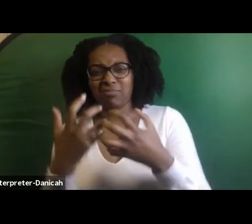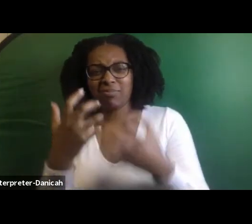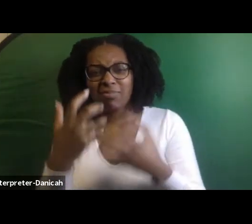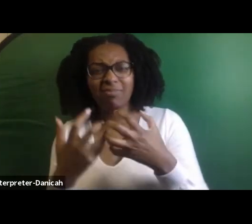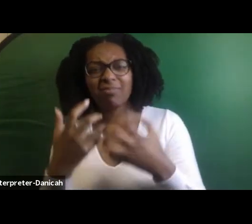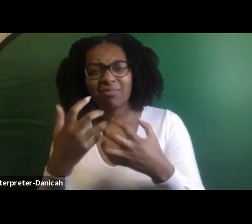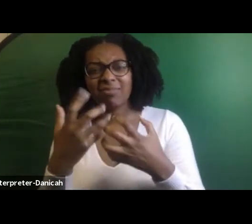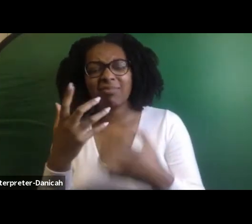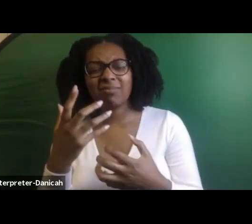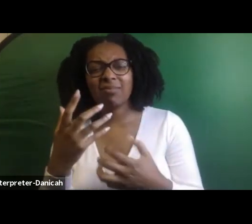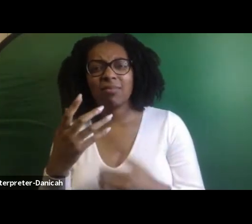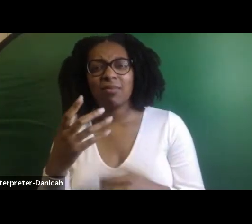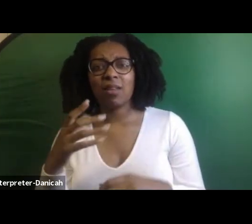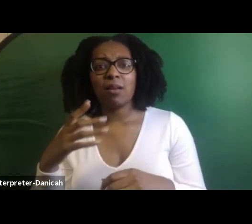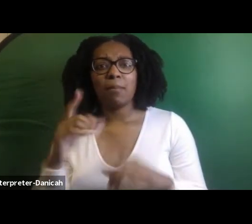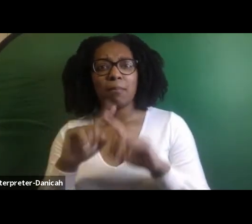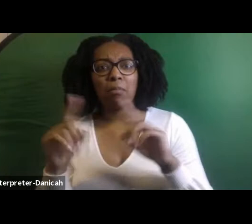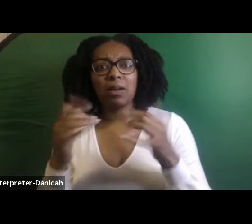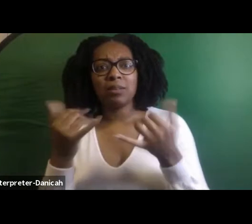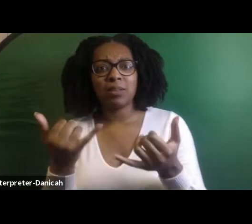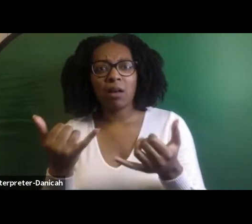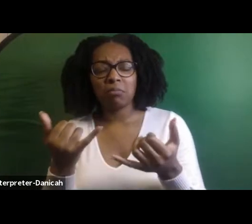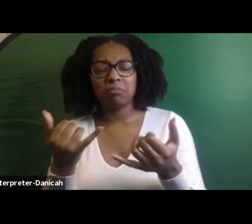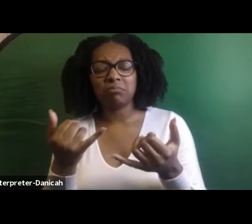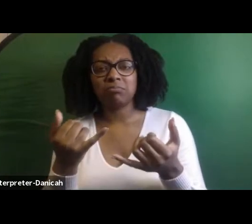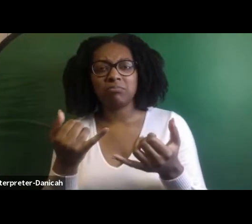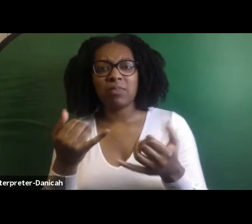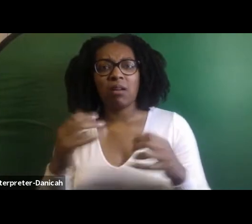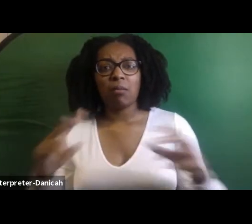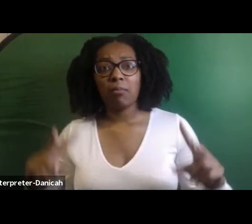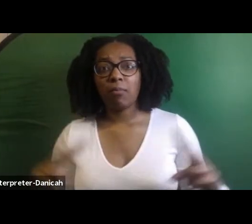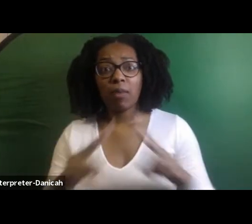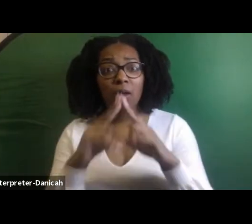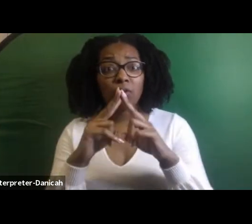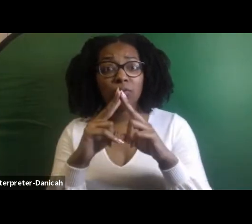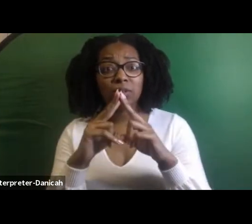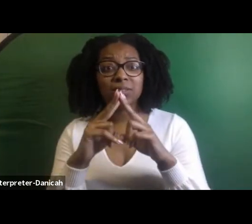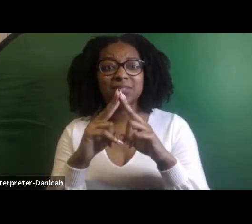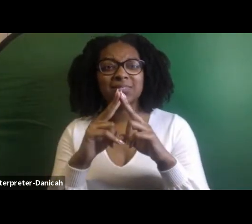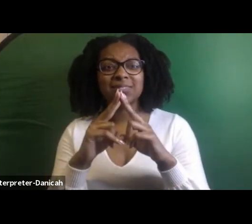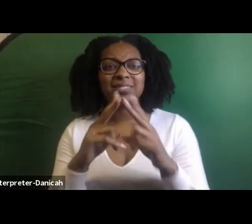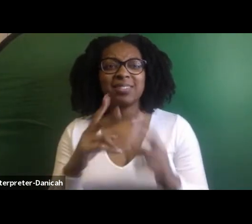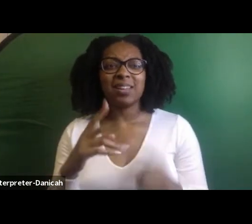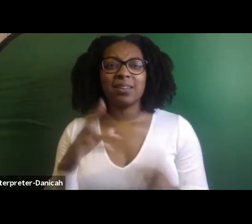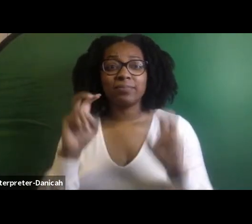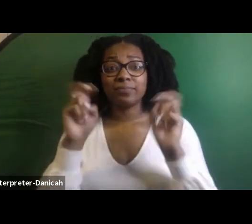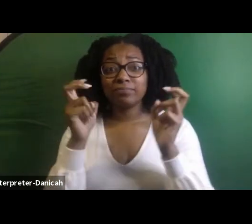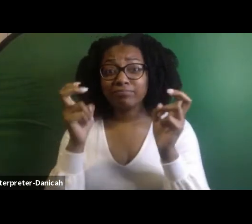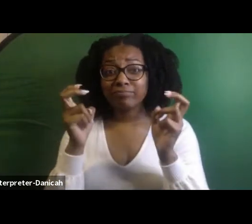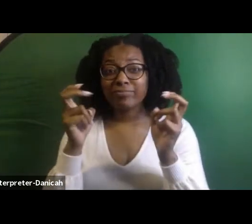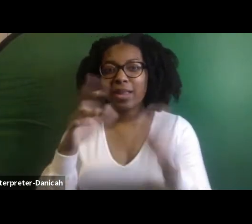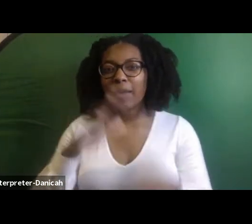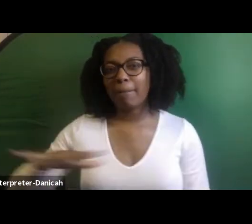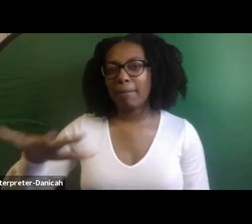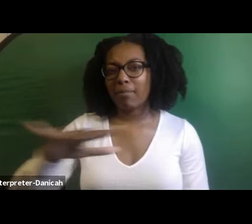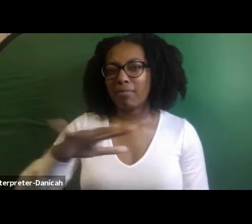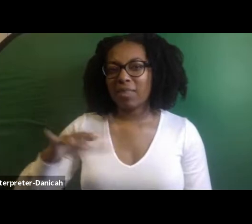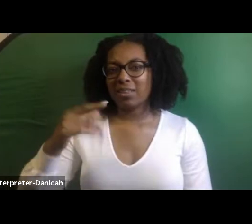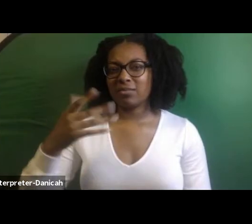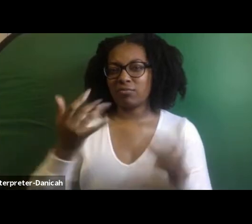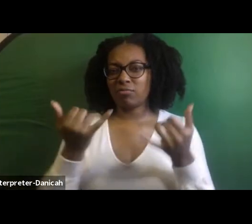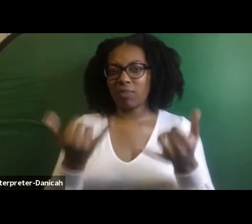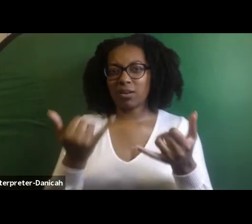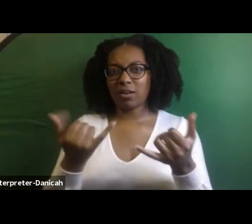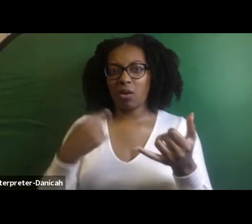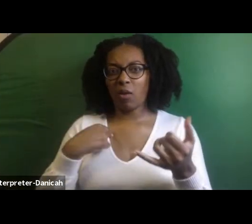Um, and Paris for me is a, say on passage. It's a, it's a space in where I am. It's a space I enjoy for